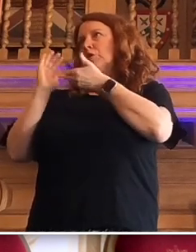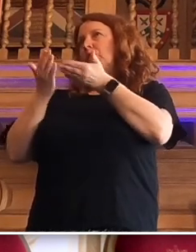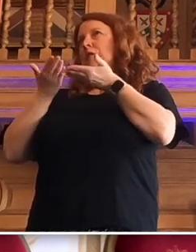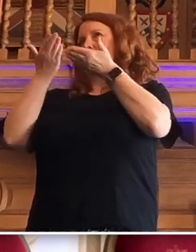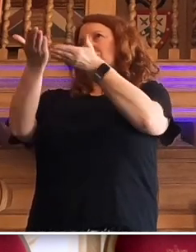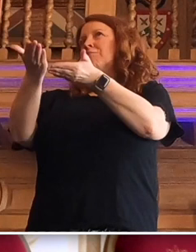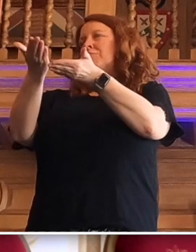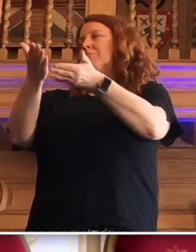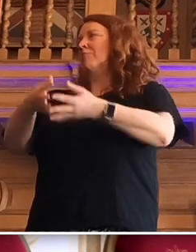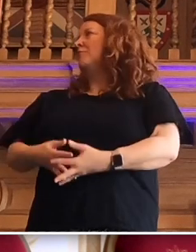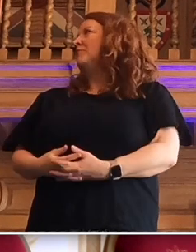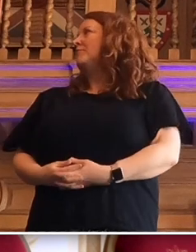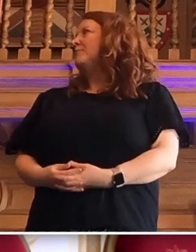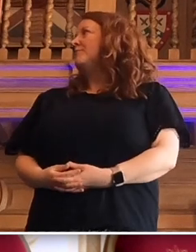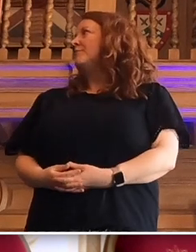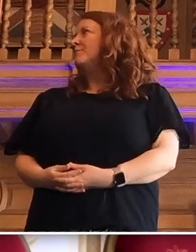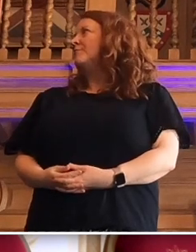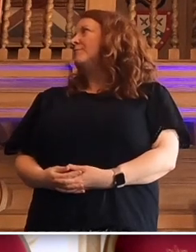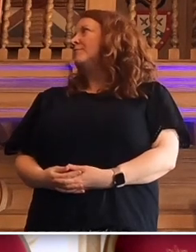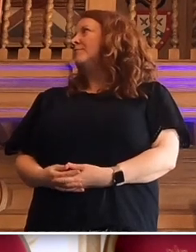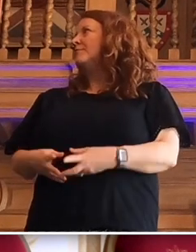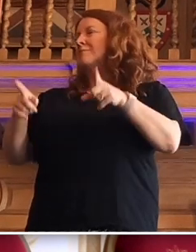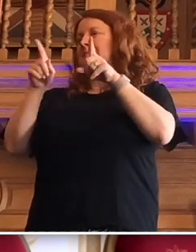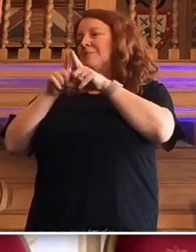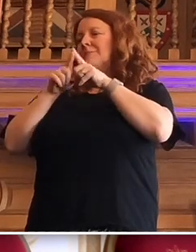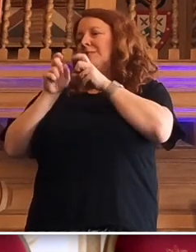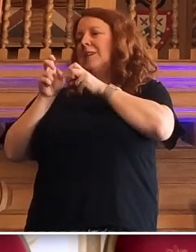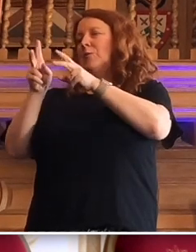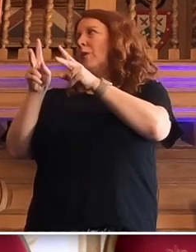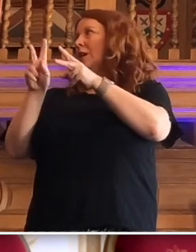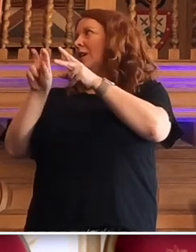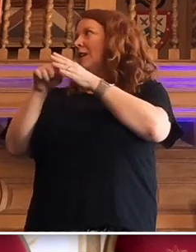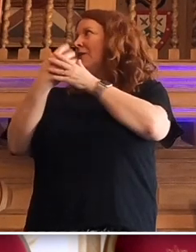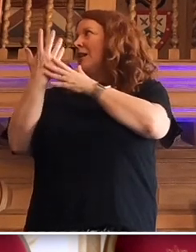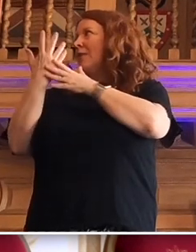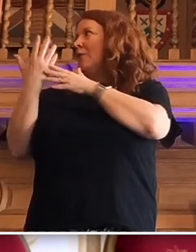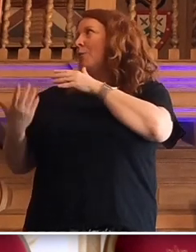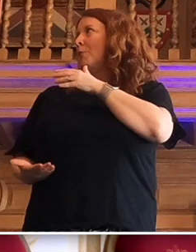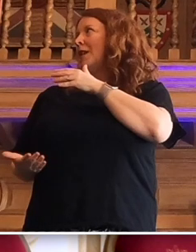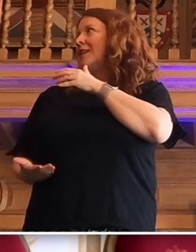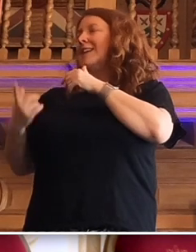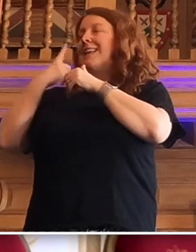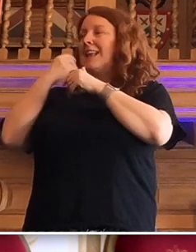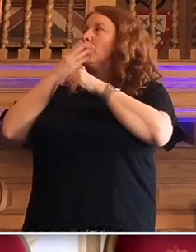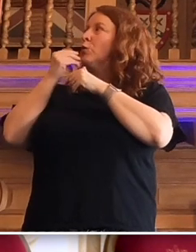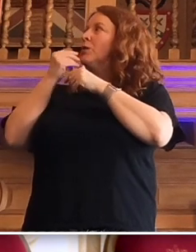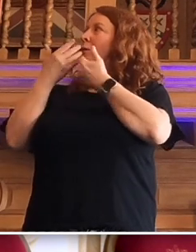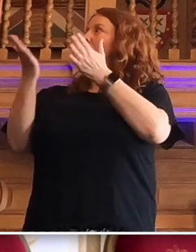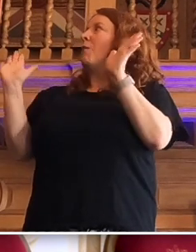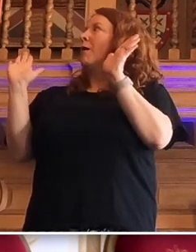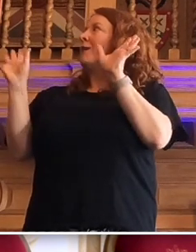served. So the same approach that we developed for business can be used in the public sector as well.